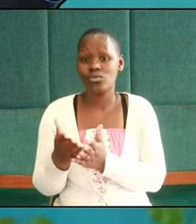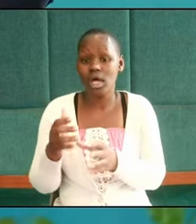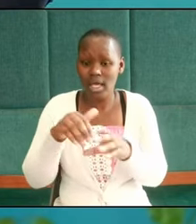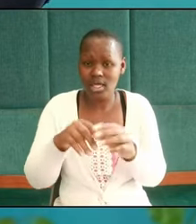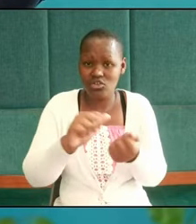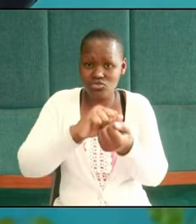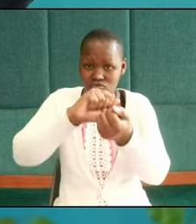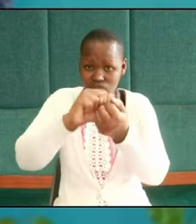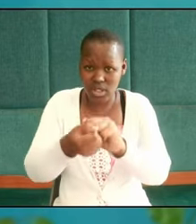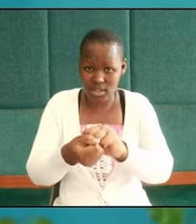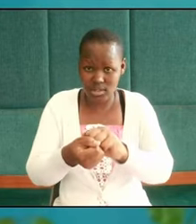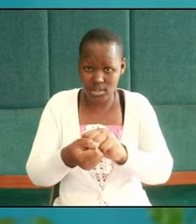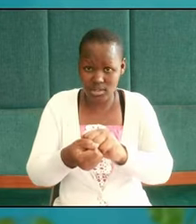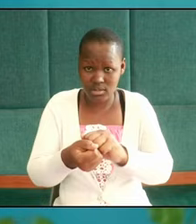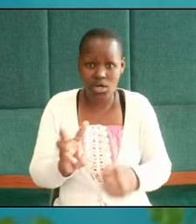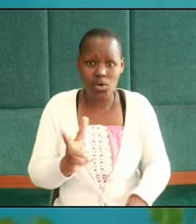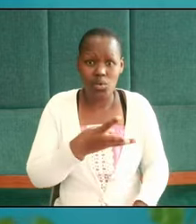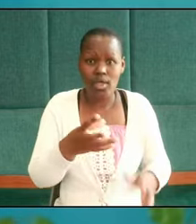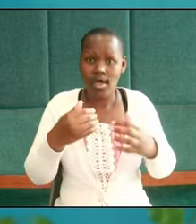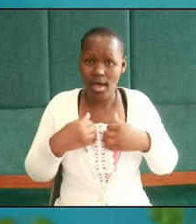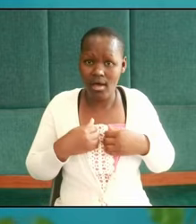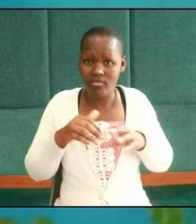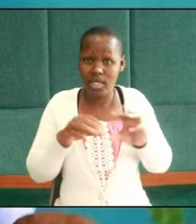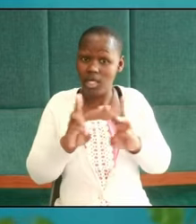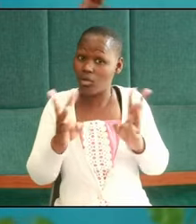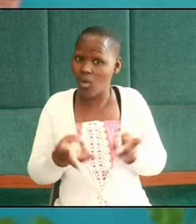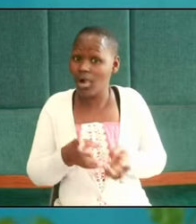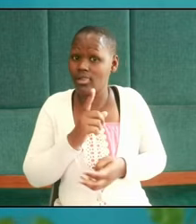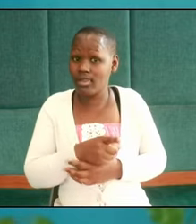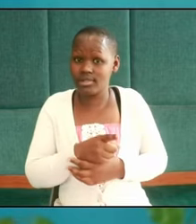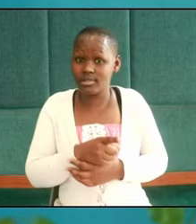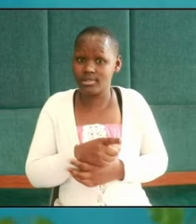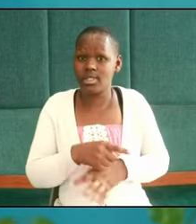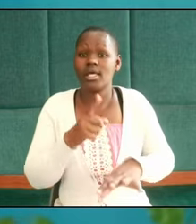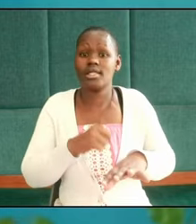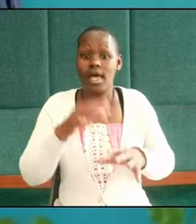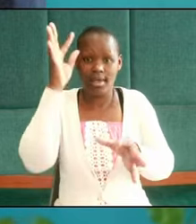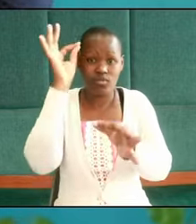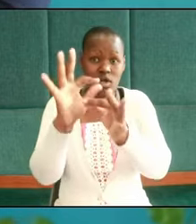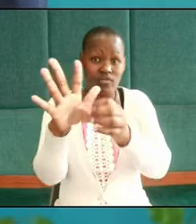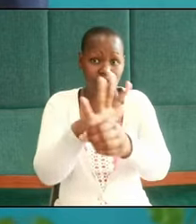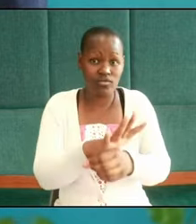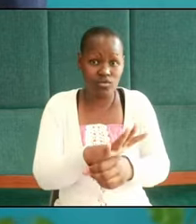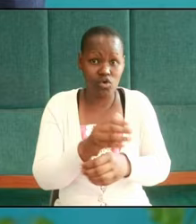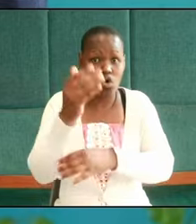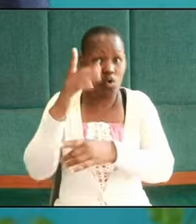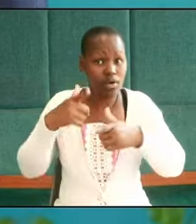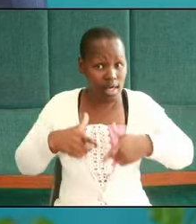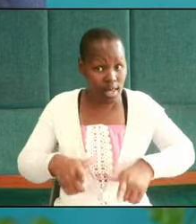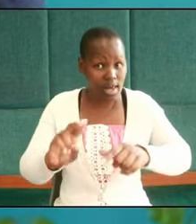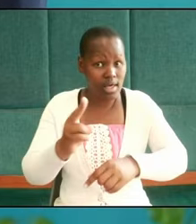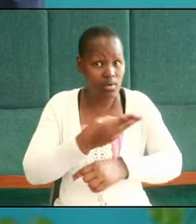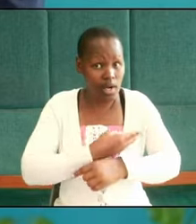transitions that we have in this world when we are faithful God allows